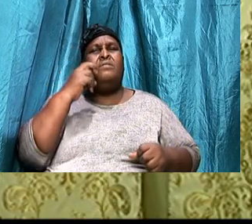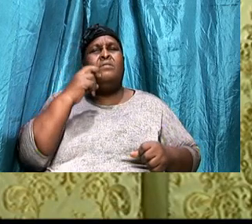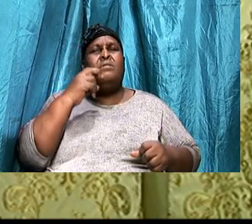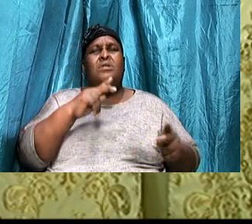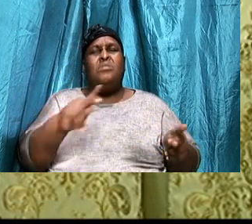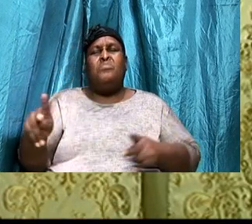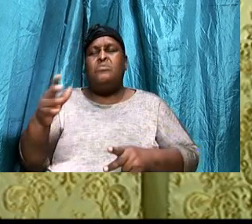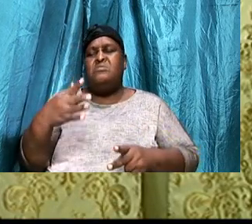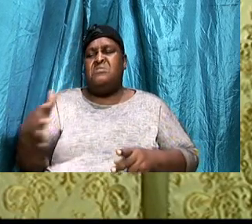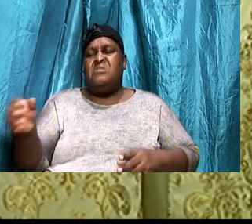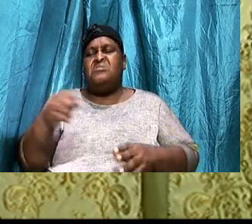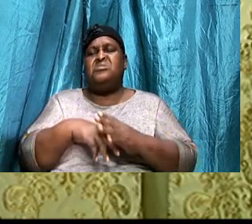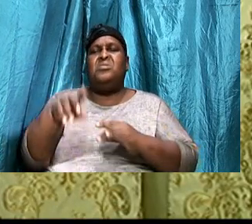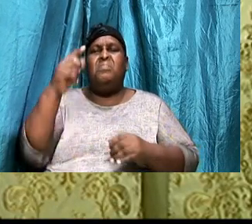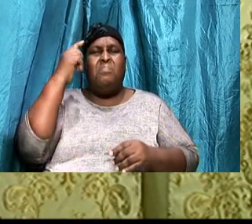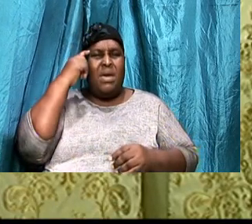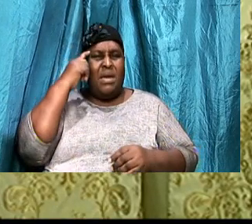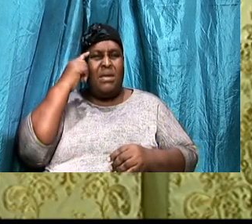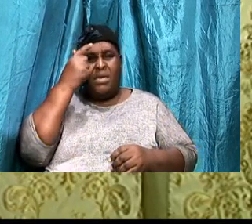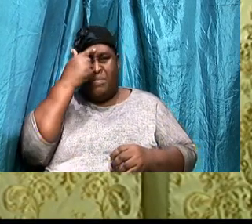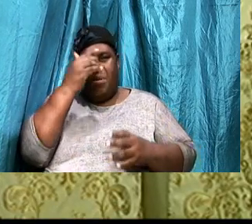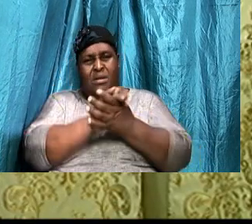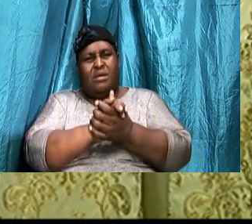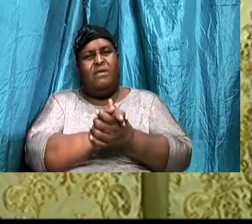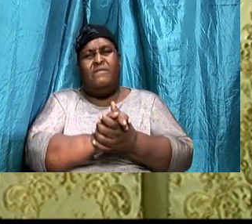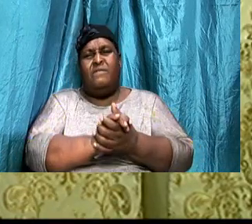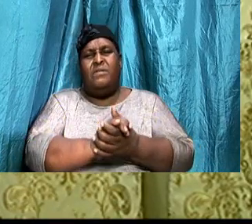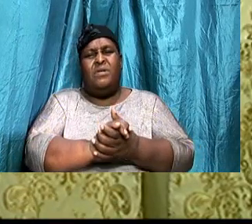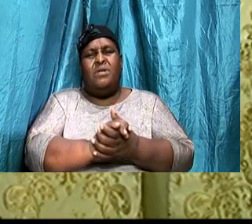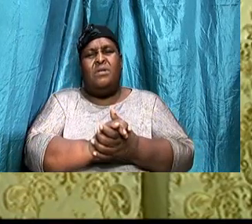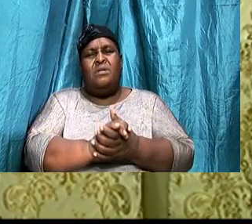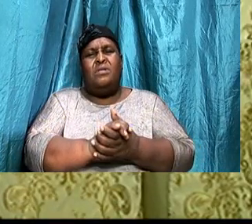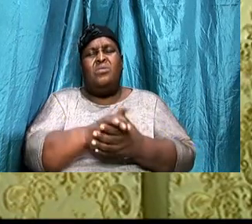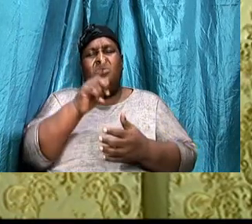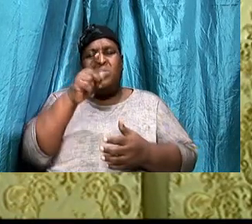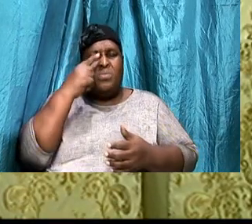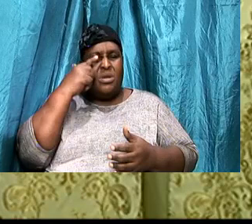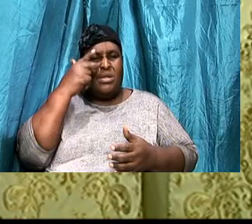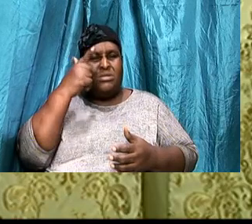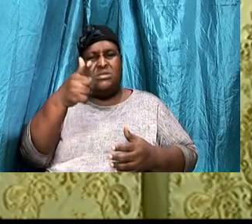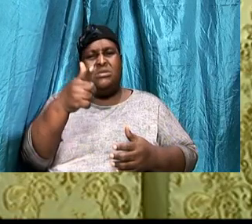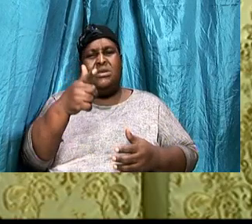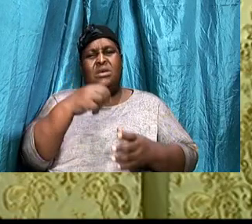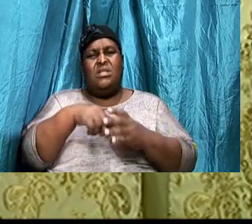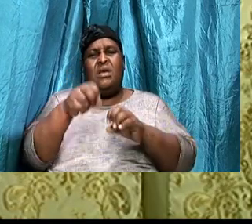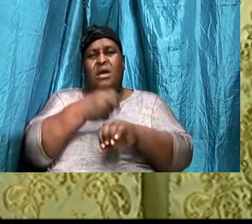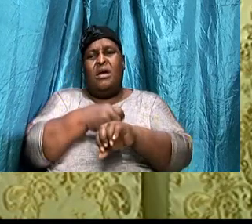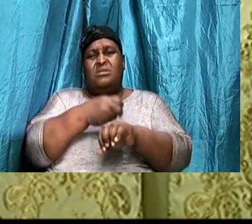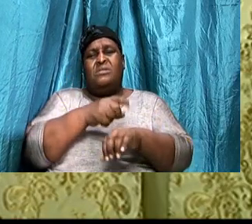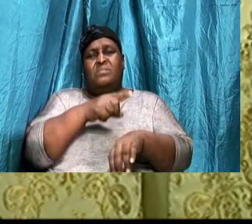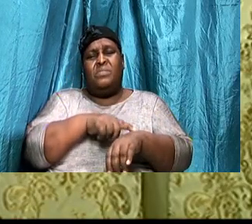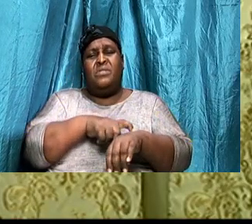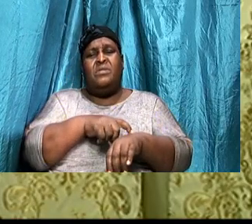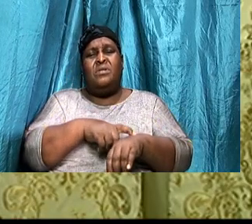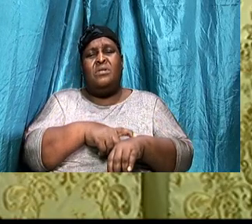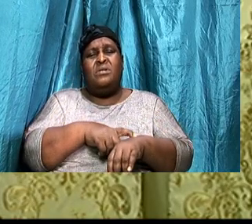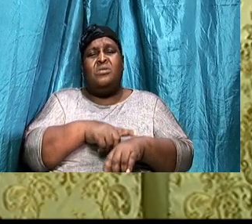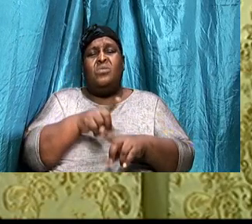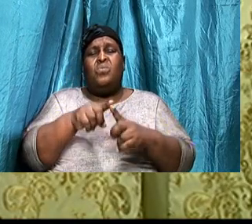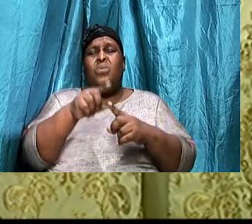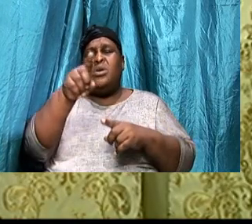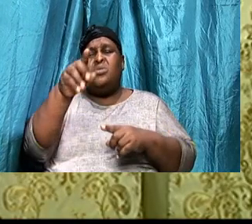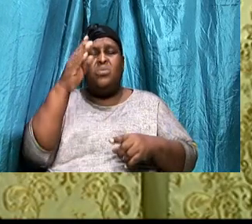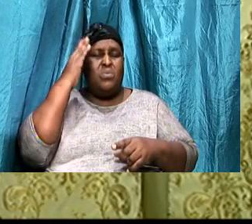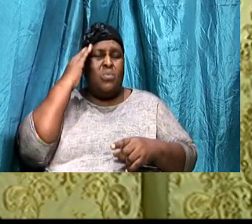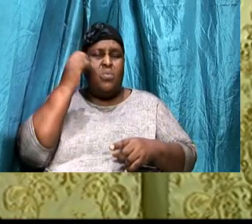Who you are, And you are going to find, That in the toughest of times, Is when you know, Who you are, You